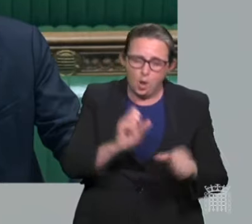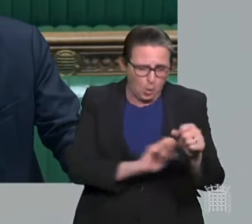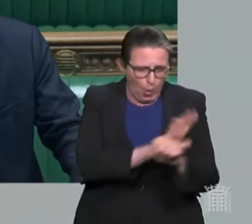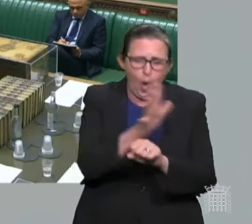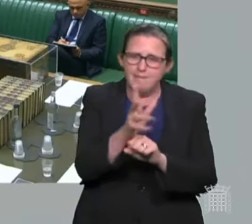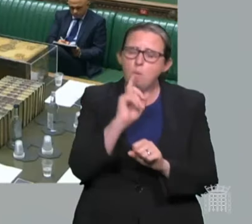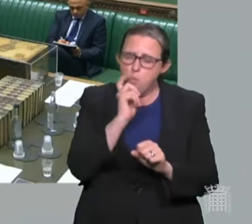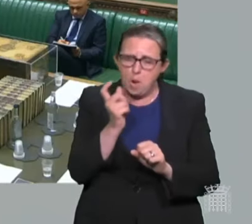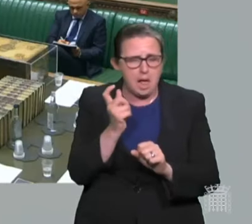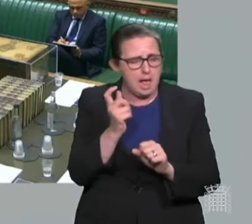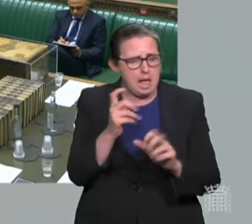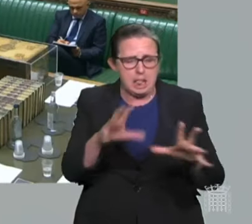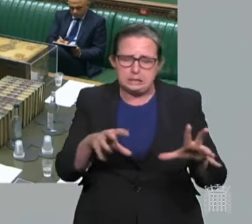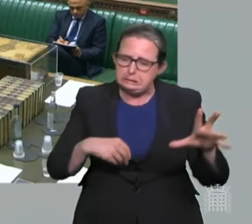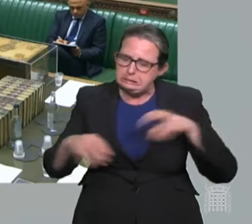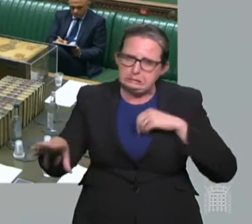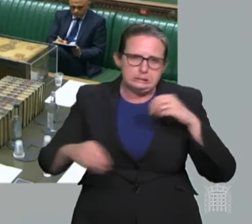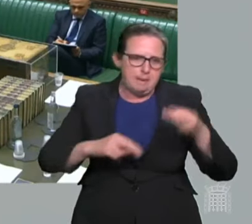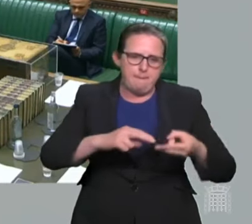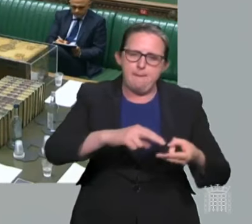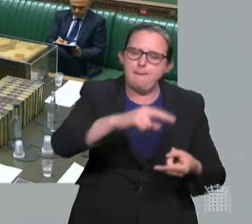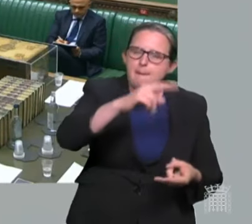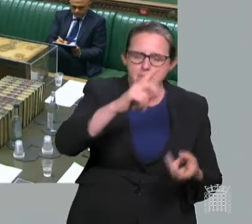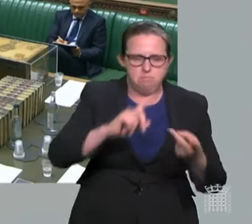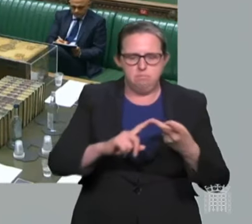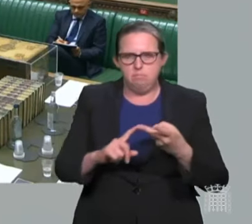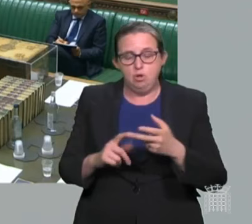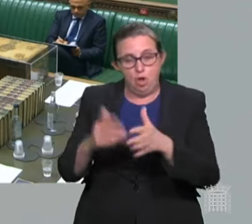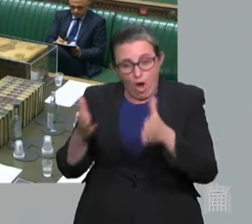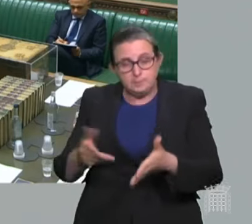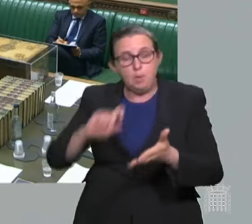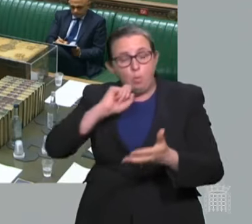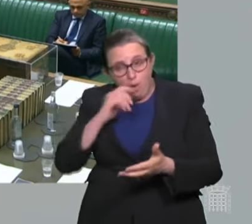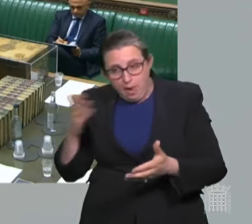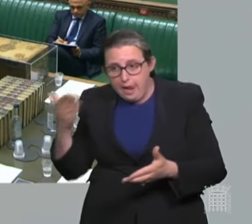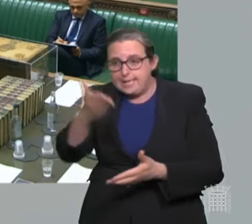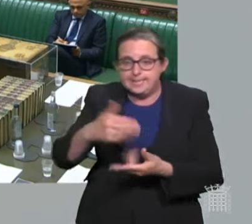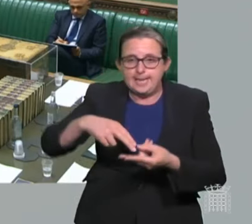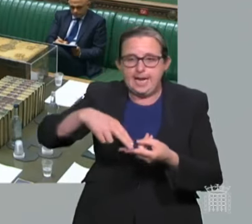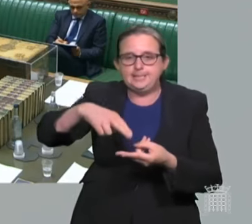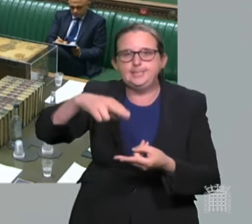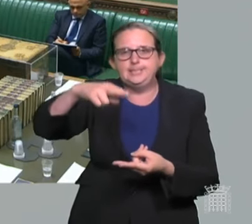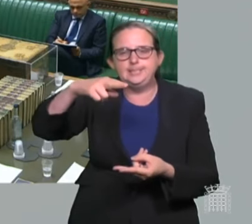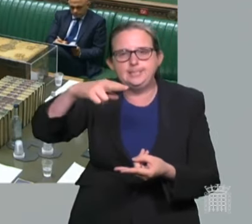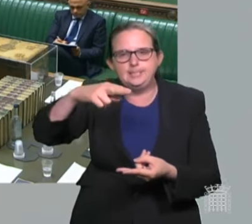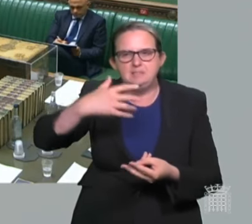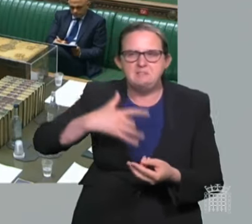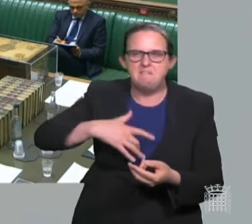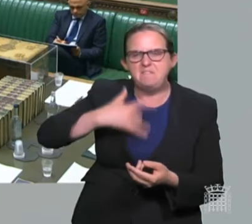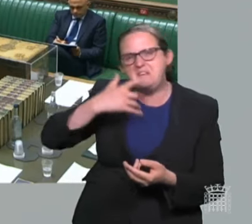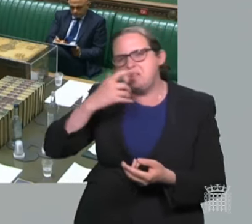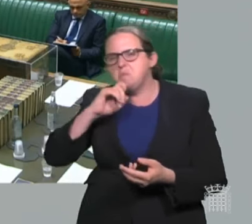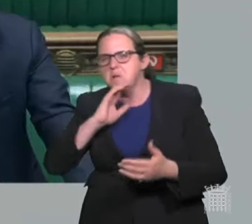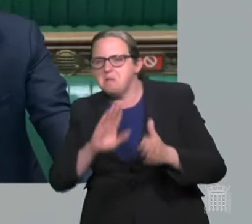rise steeply. Except that hospitalisations will continue to rise until they reach a peak later this